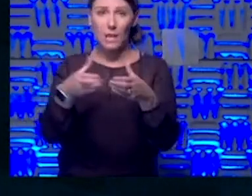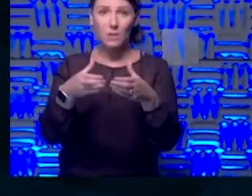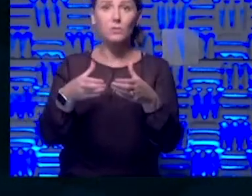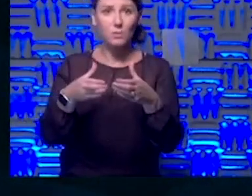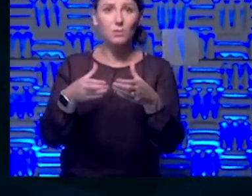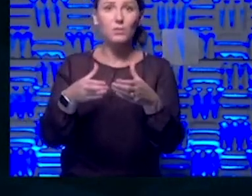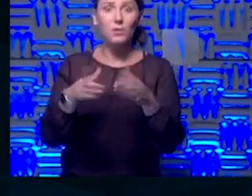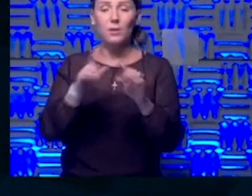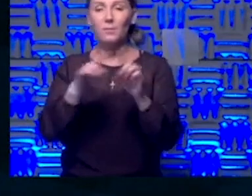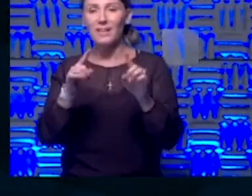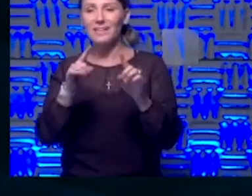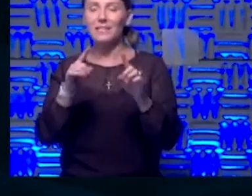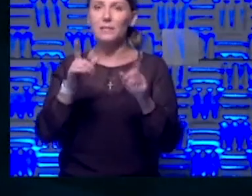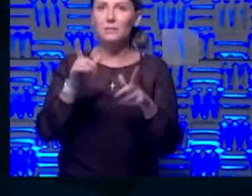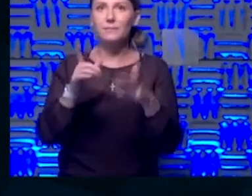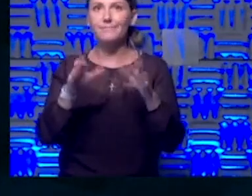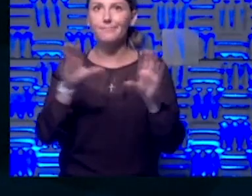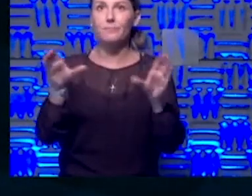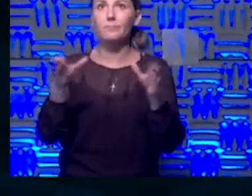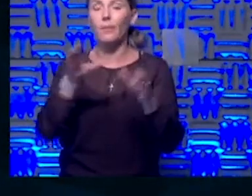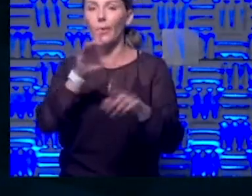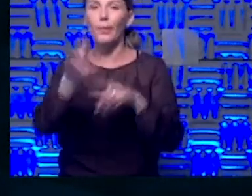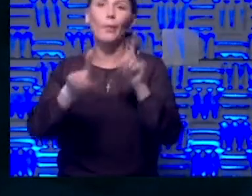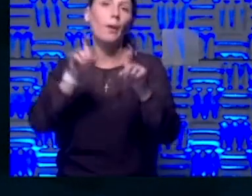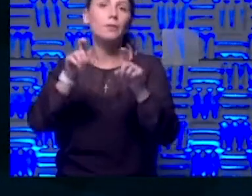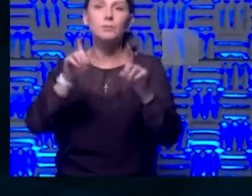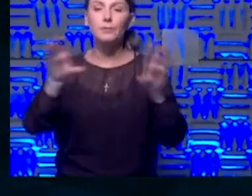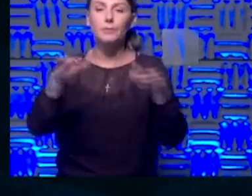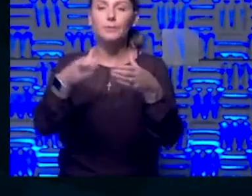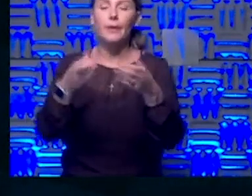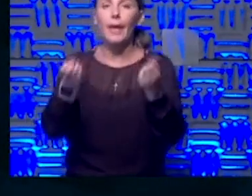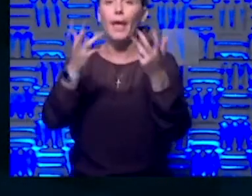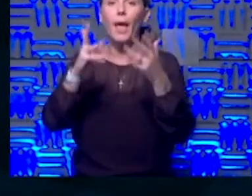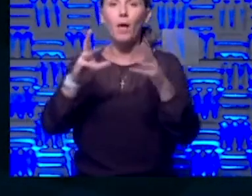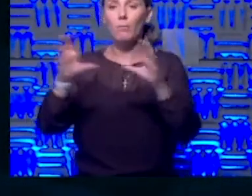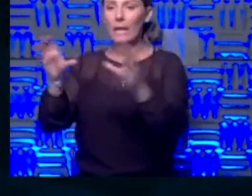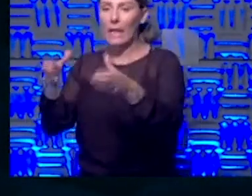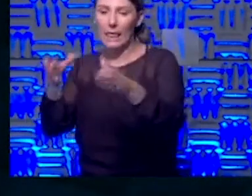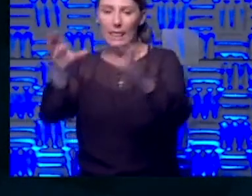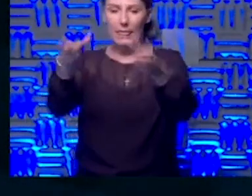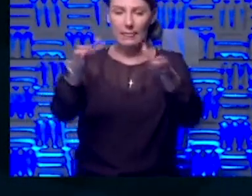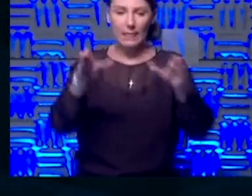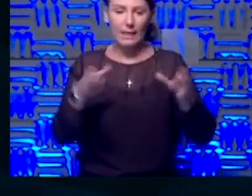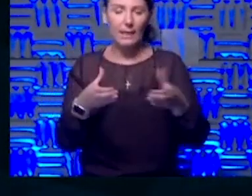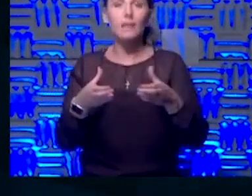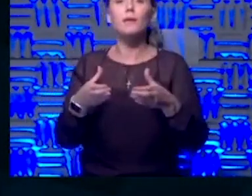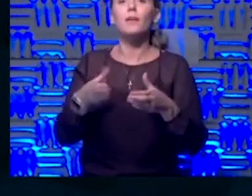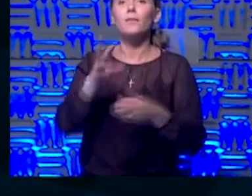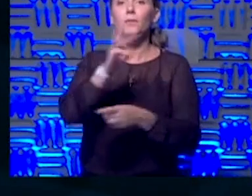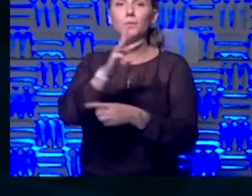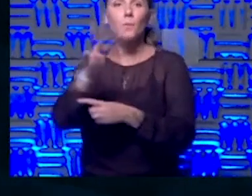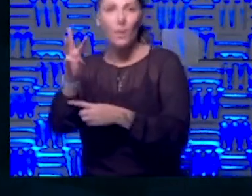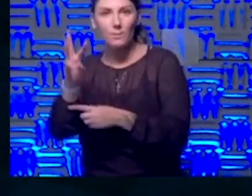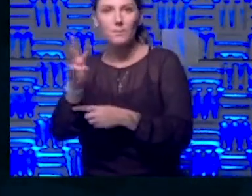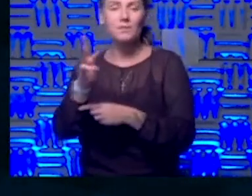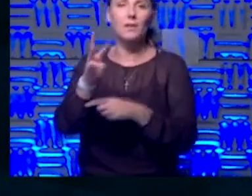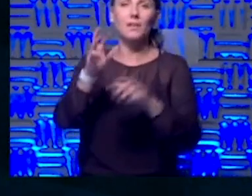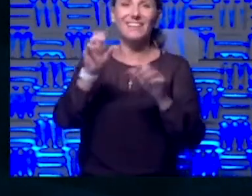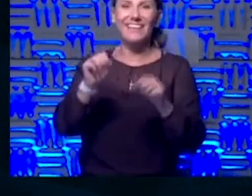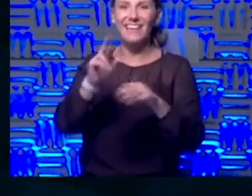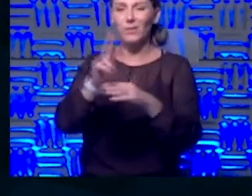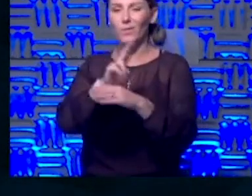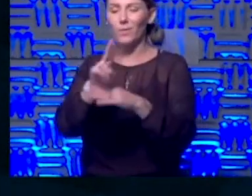so really that's a question of cluster, how many clusters there have been. And there is a website at the KDHE, there's a micro